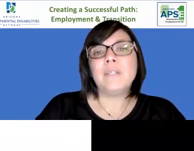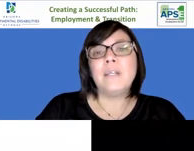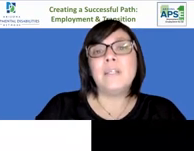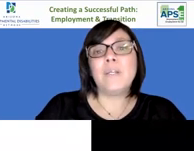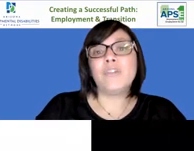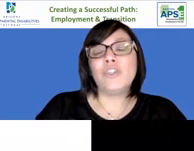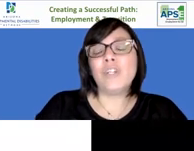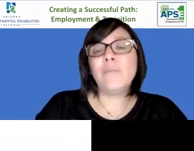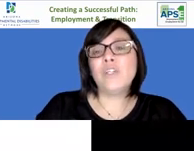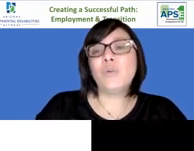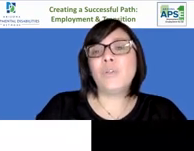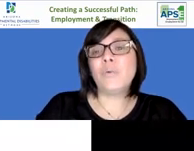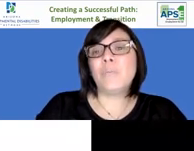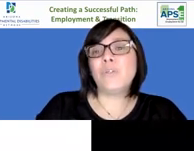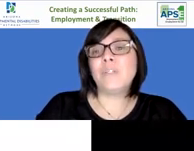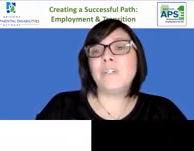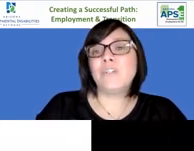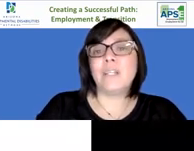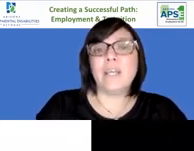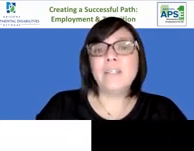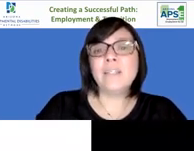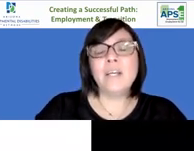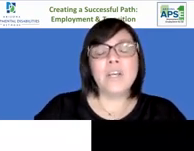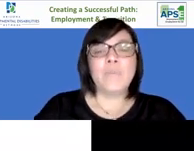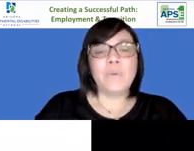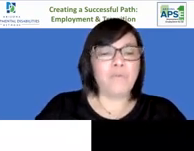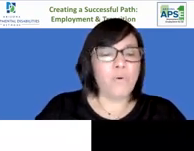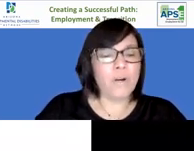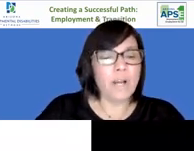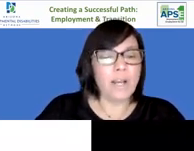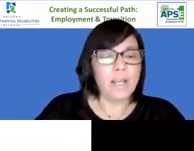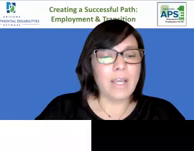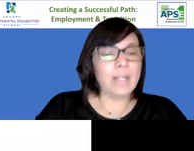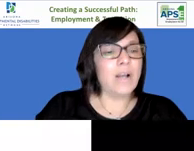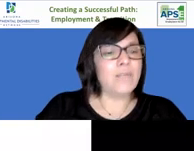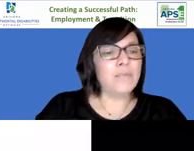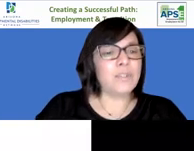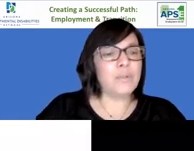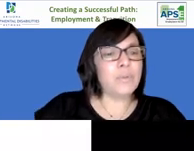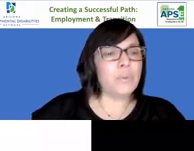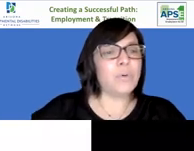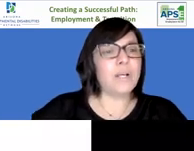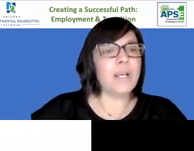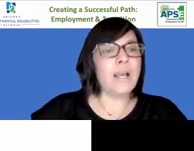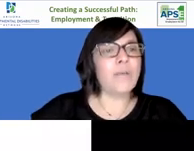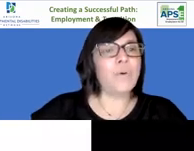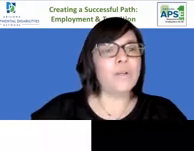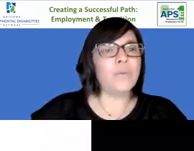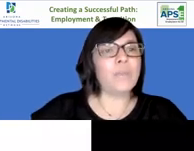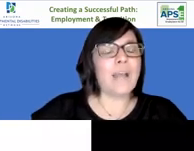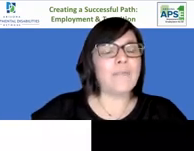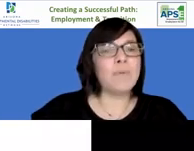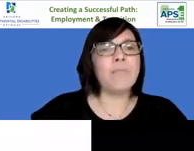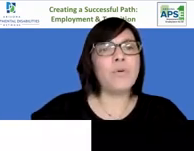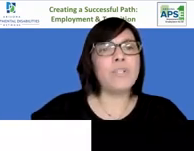our topic is unexpected journey my story through a person-centered lens but before i head it off to laurie i